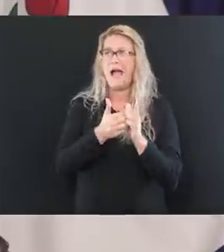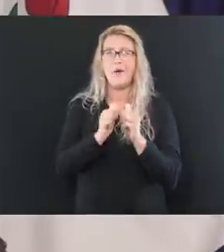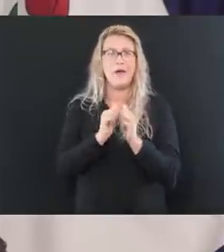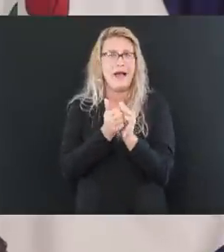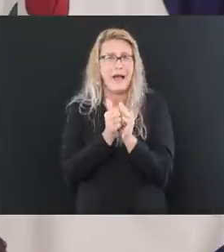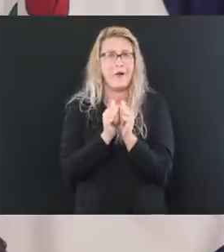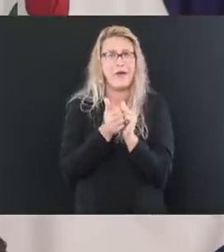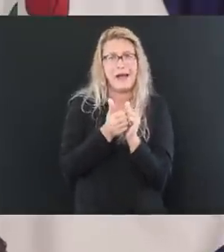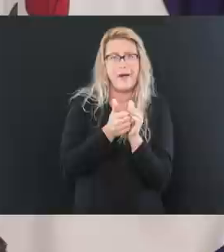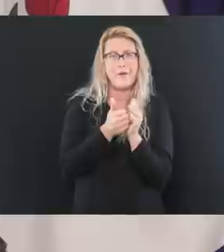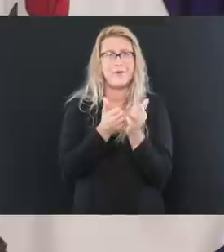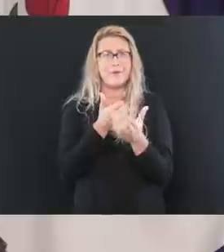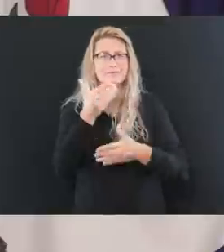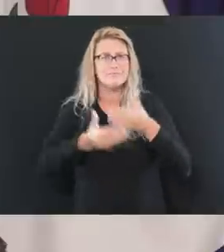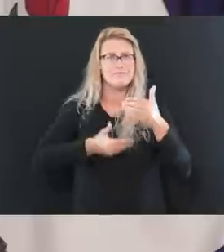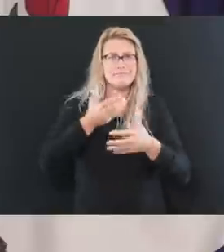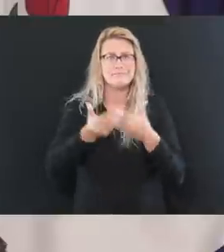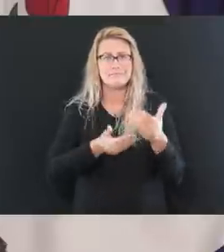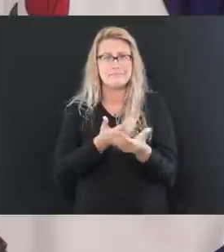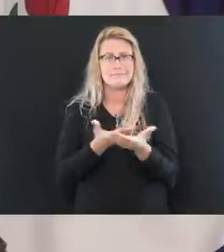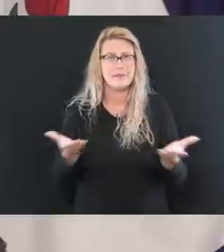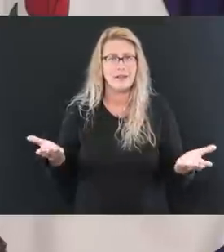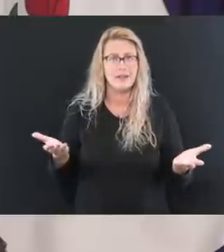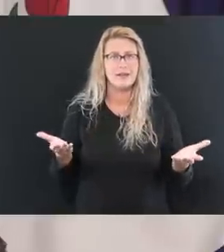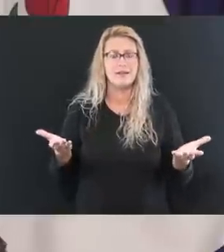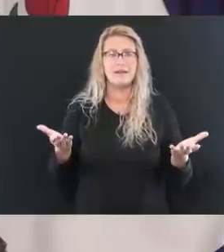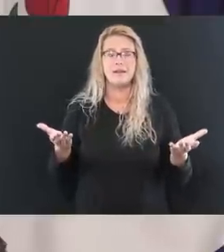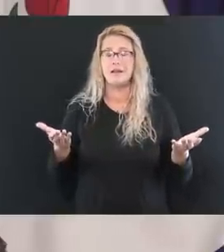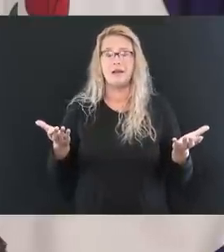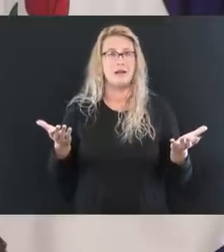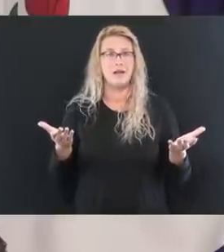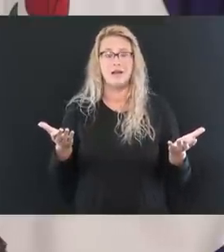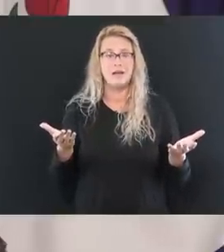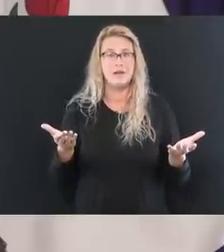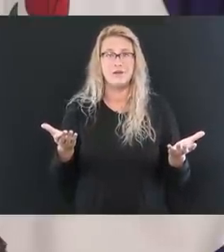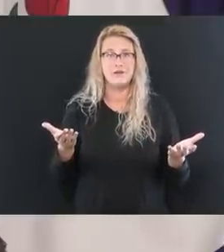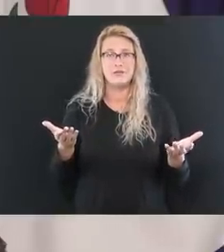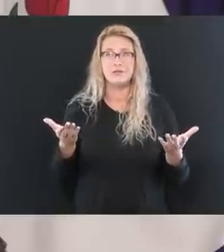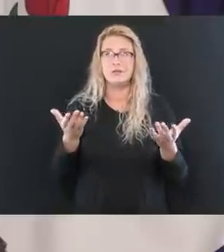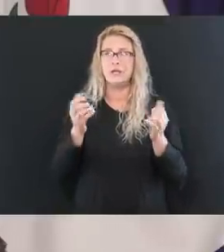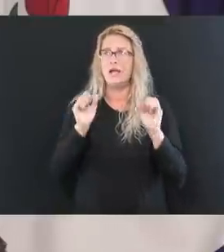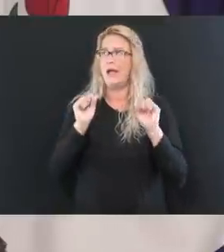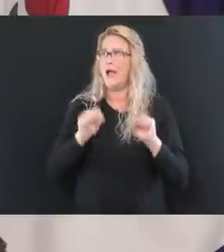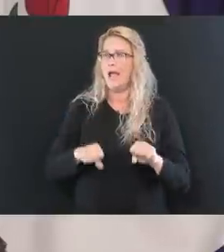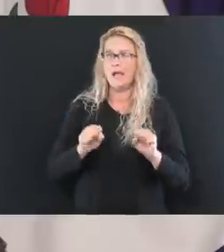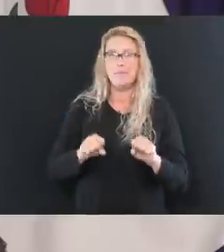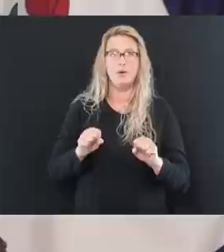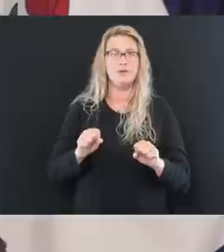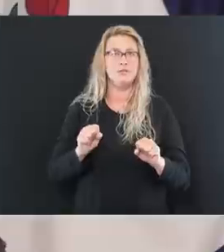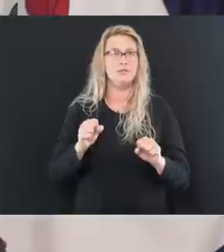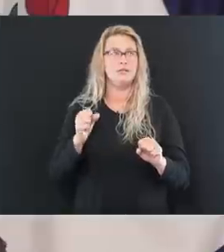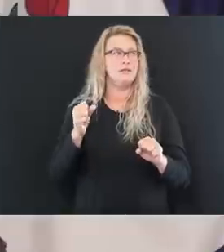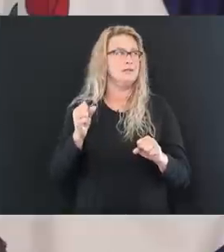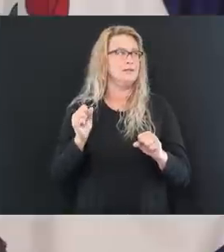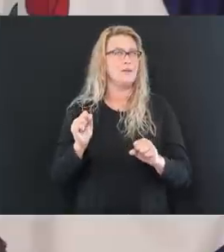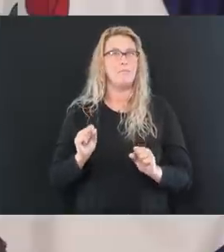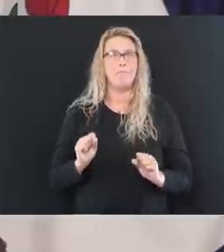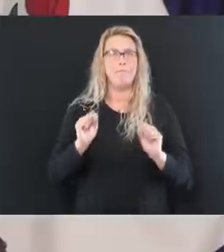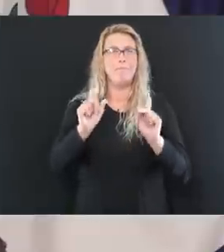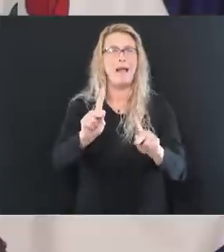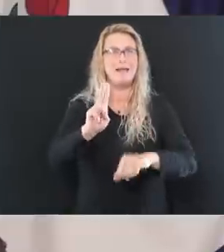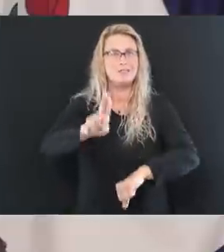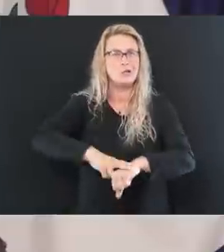without compounding this situation? How in the world are we going to be able to resume some level of